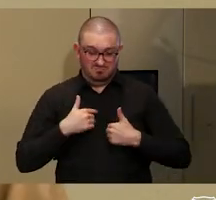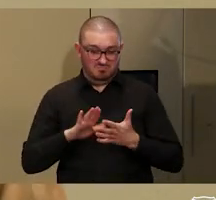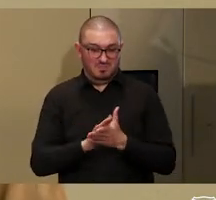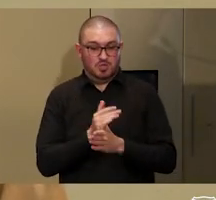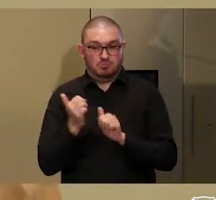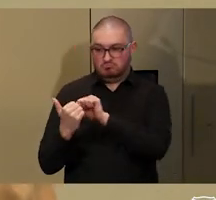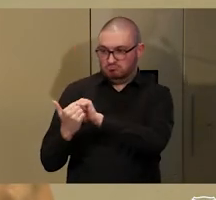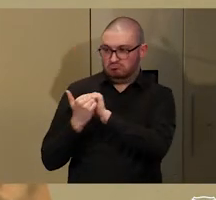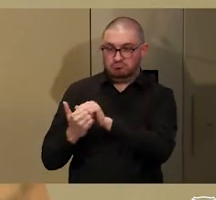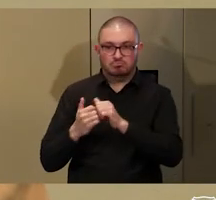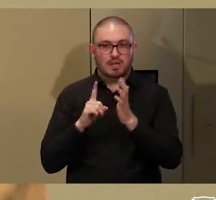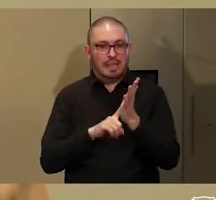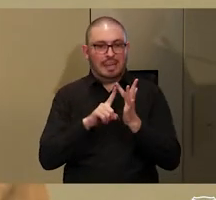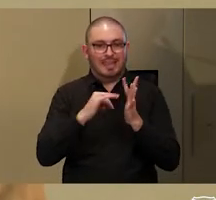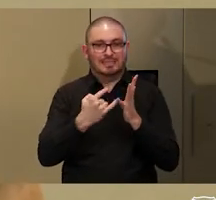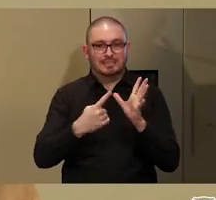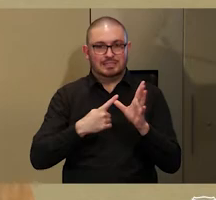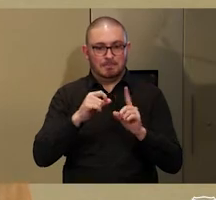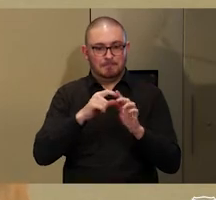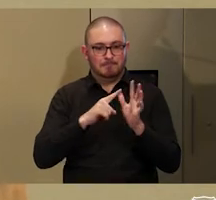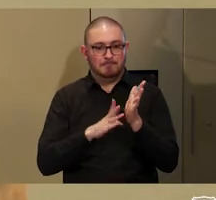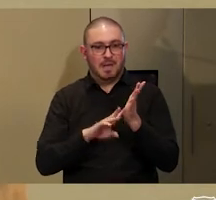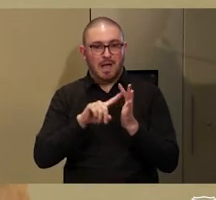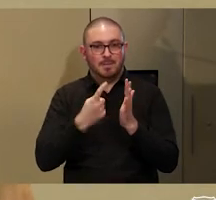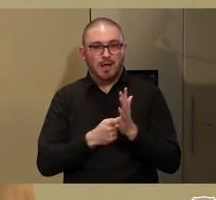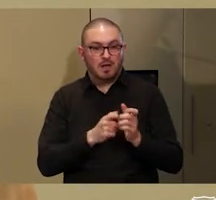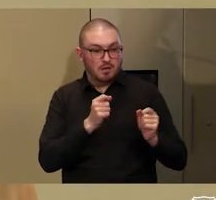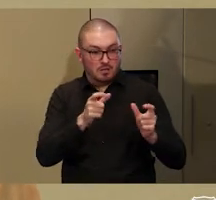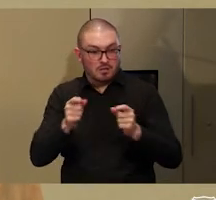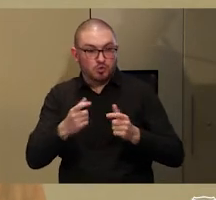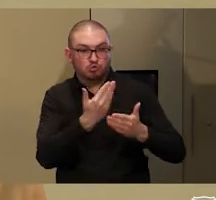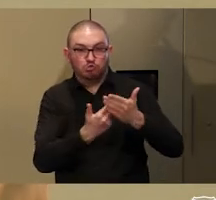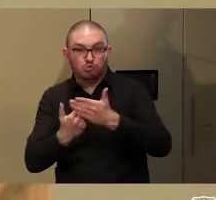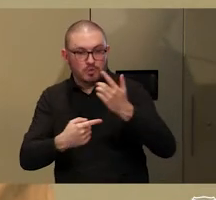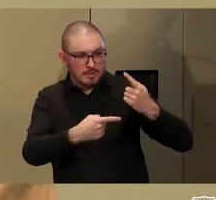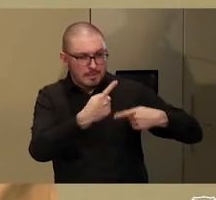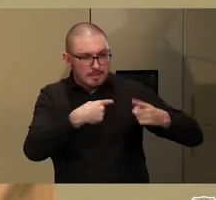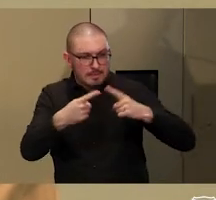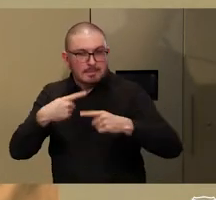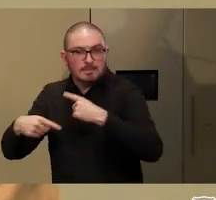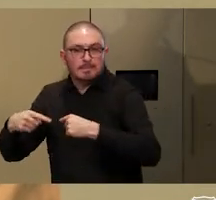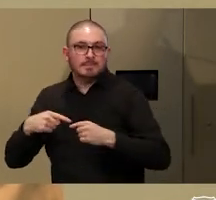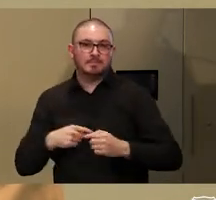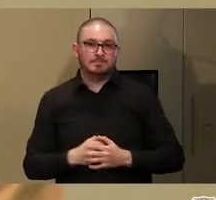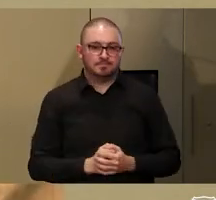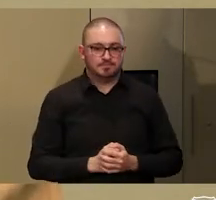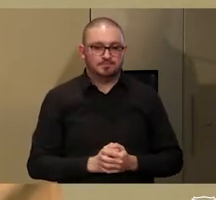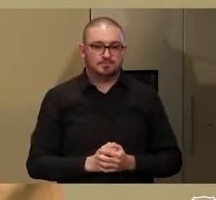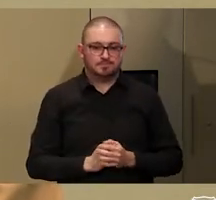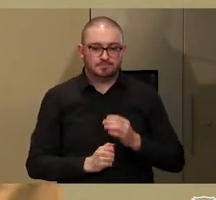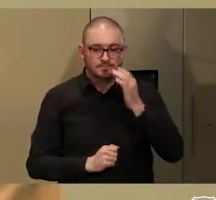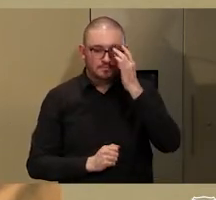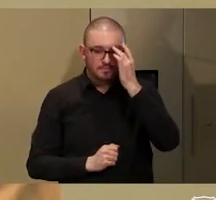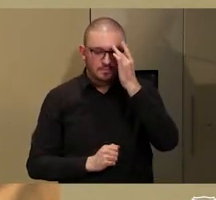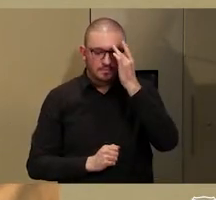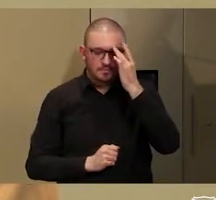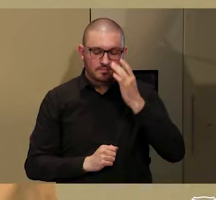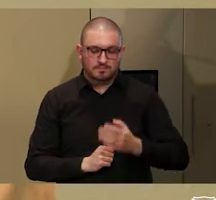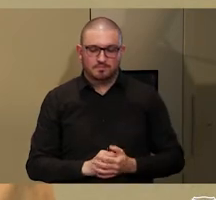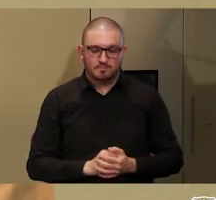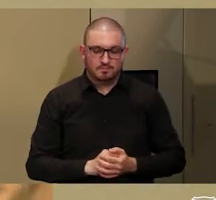Lisa Palmer on collecting the stories of some of these ritual practices, and information on